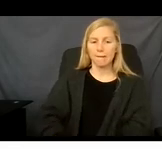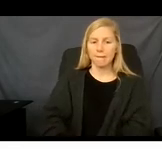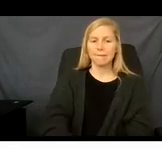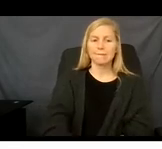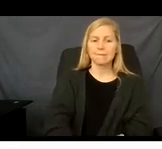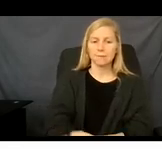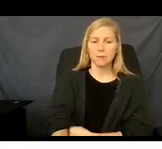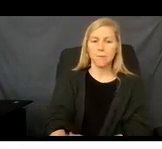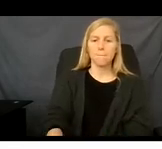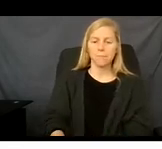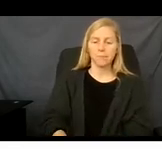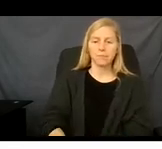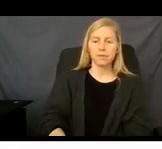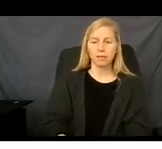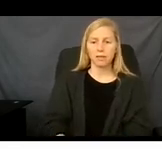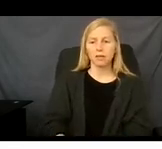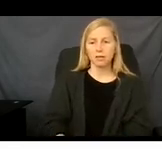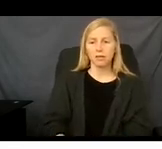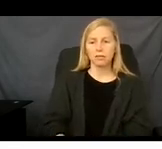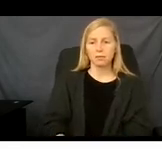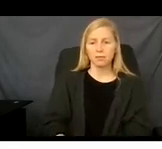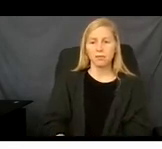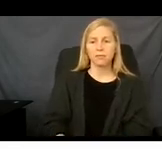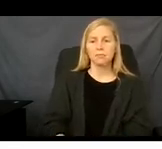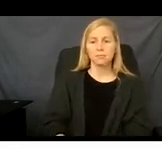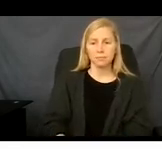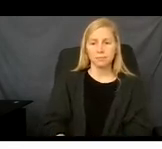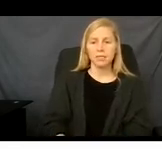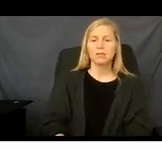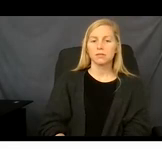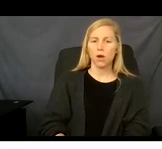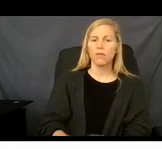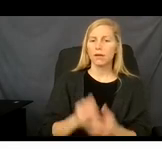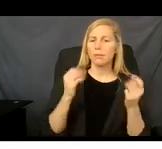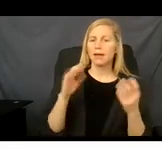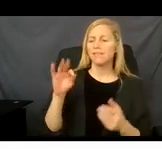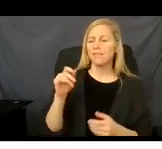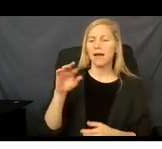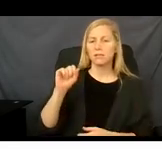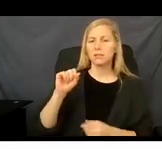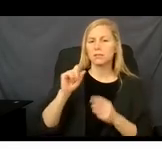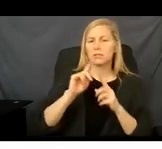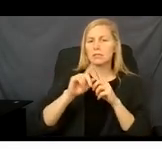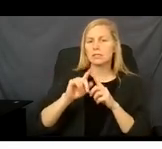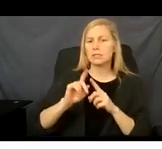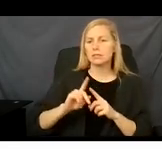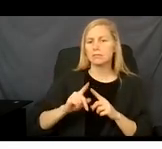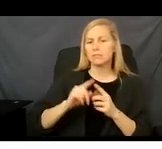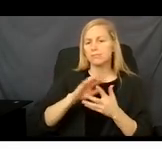income, but their immigration status does not qualify them for